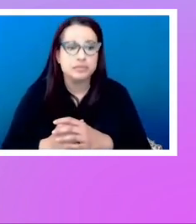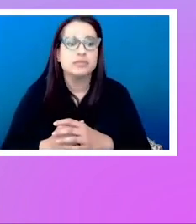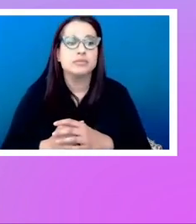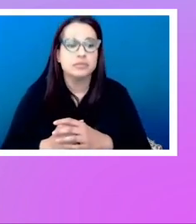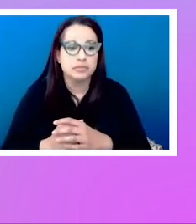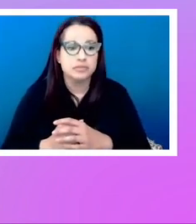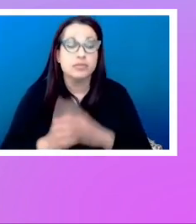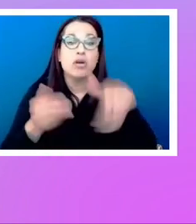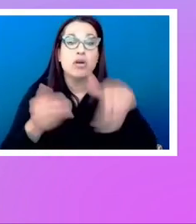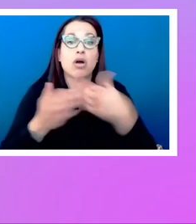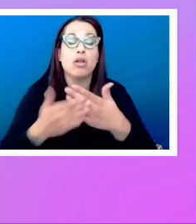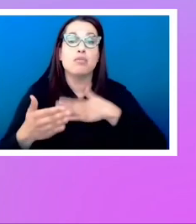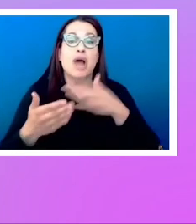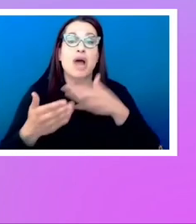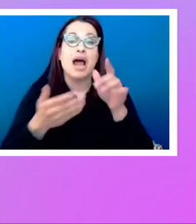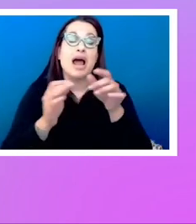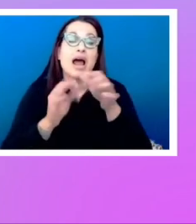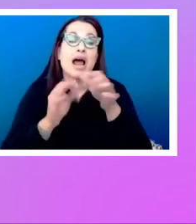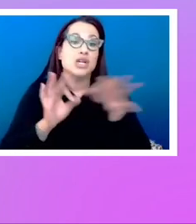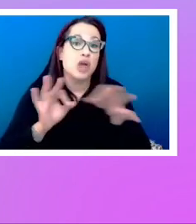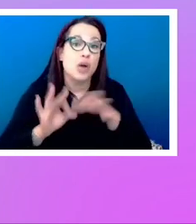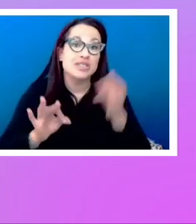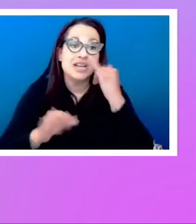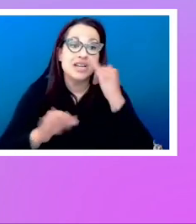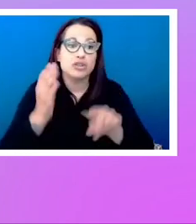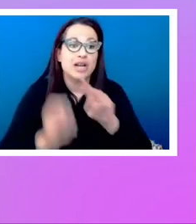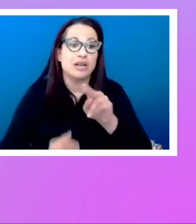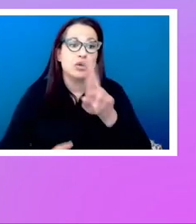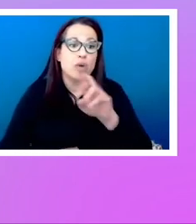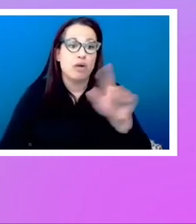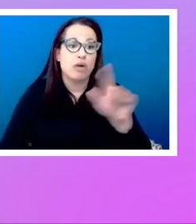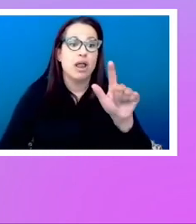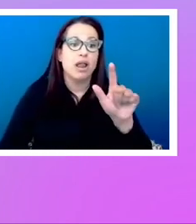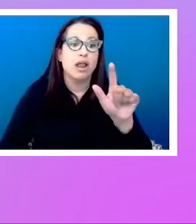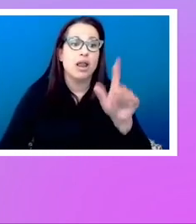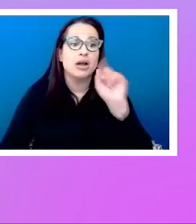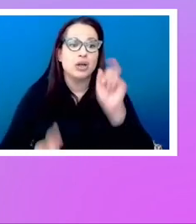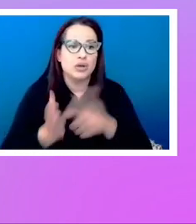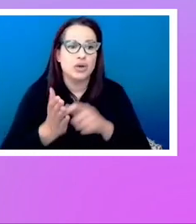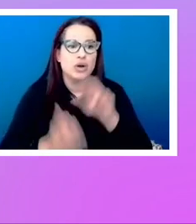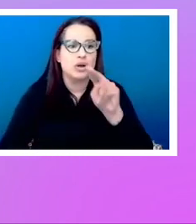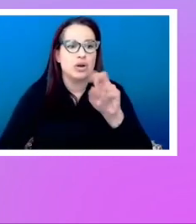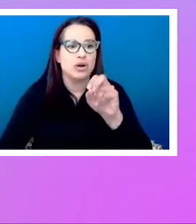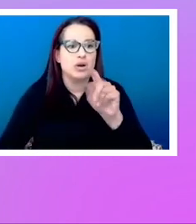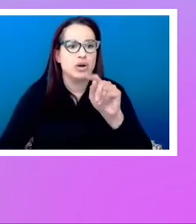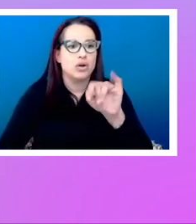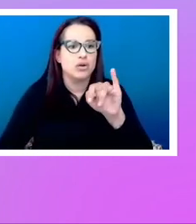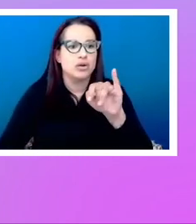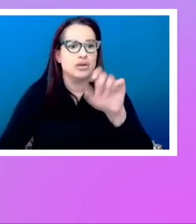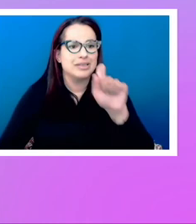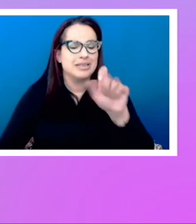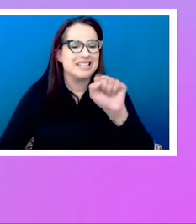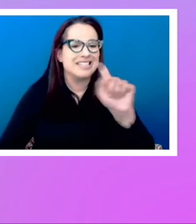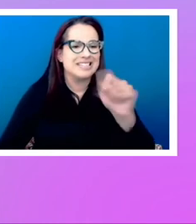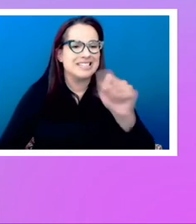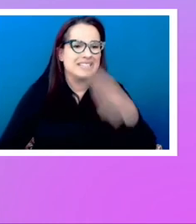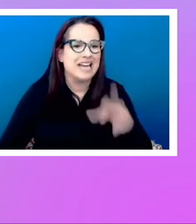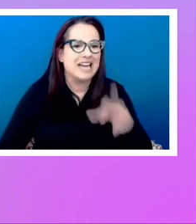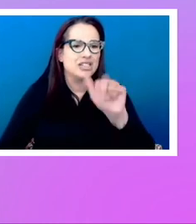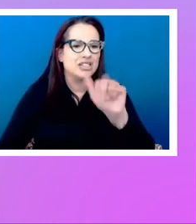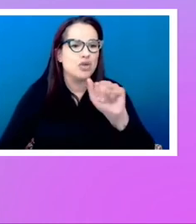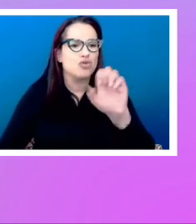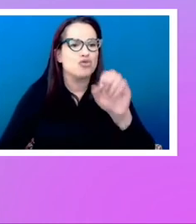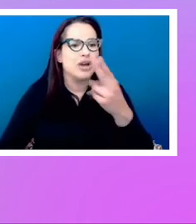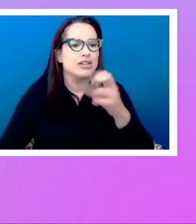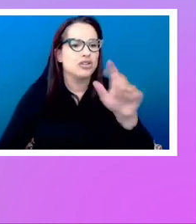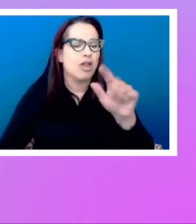my notes, if you go to that URL, noticed slash Rachel Andrew, there's notes and resources and code examples. you can try out